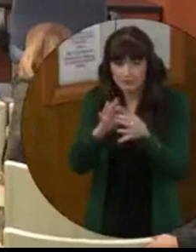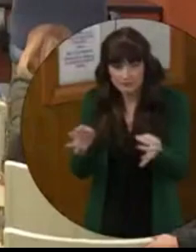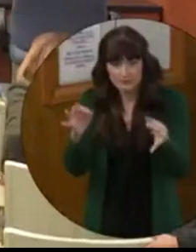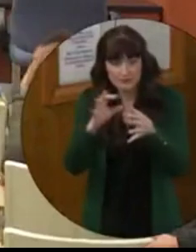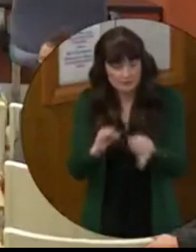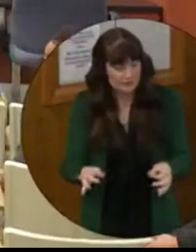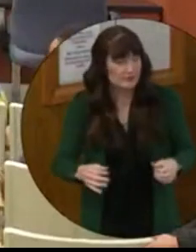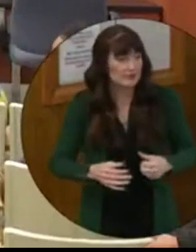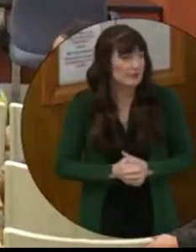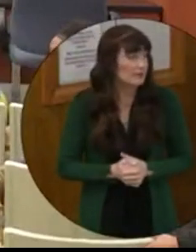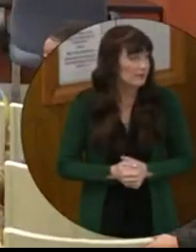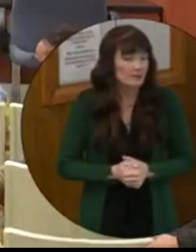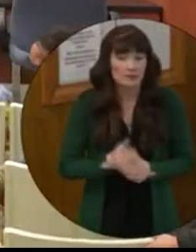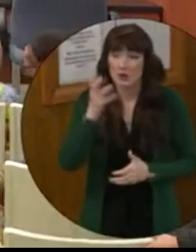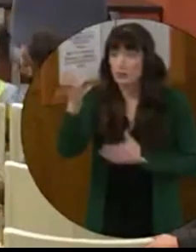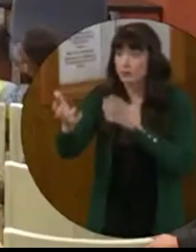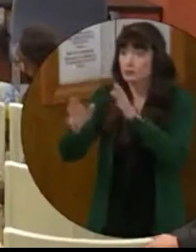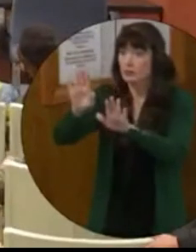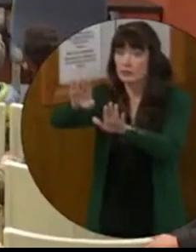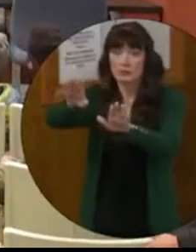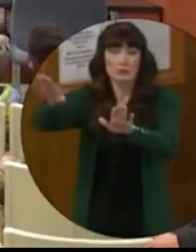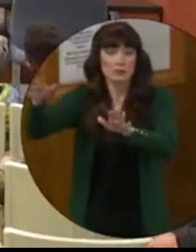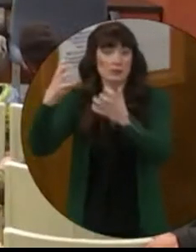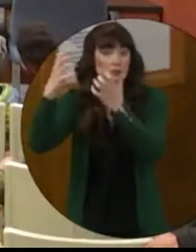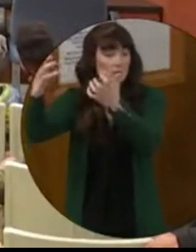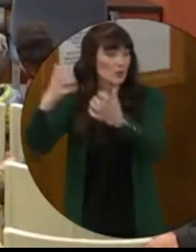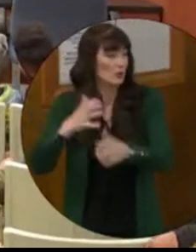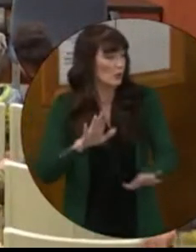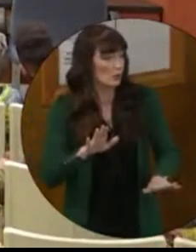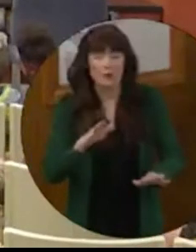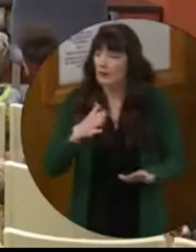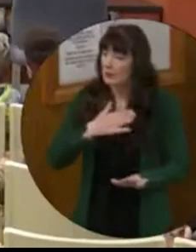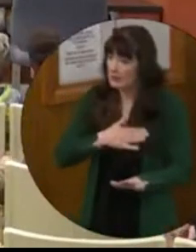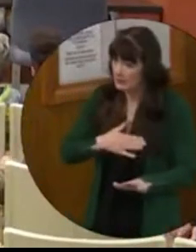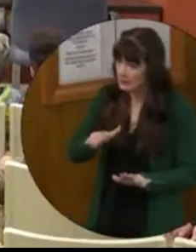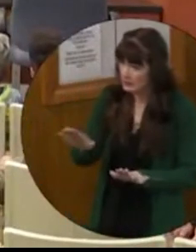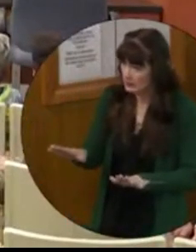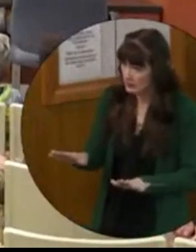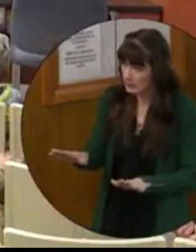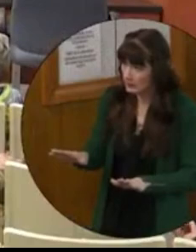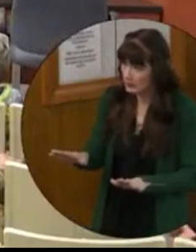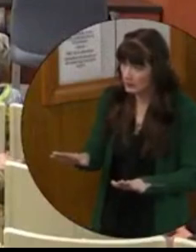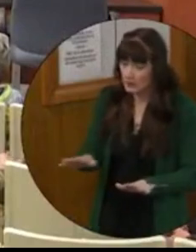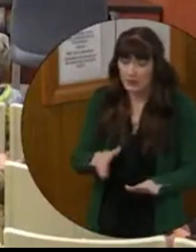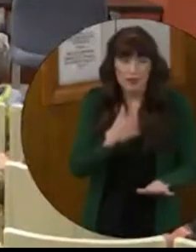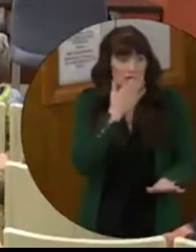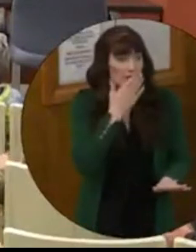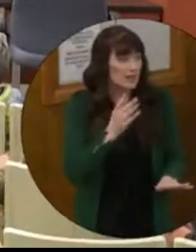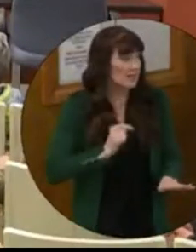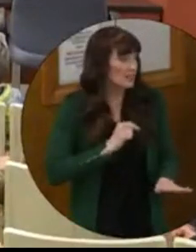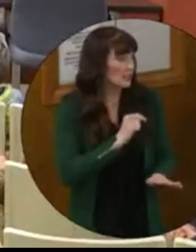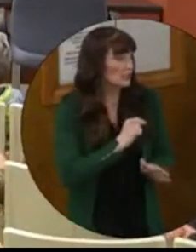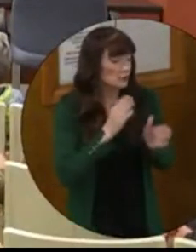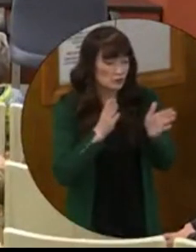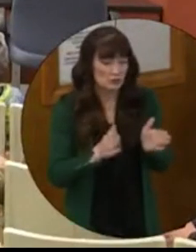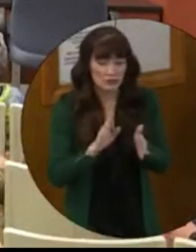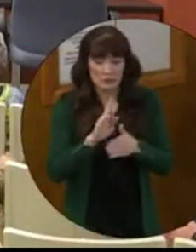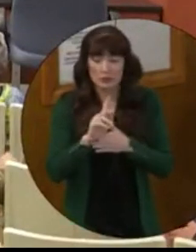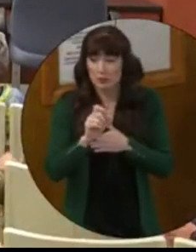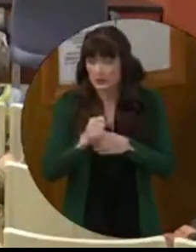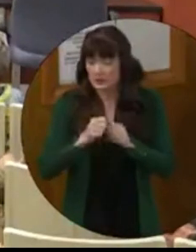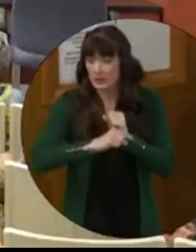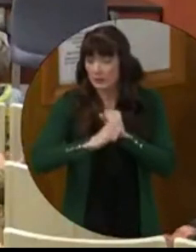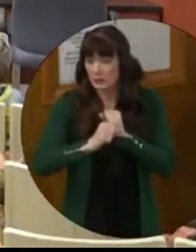Okay, please. Shh, shh, shh. Please. Thank you, Trustee Brooks. That was quite lengthy.